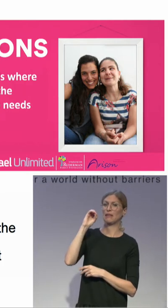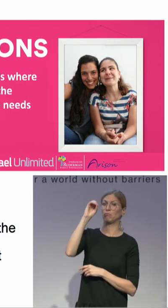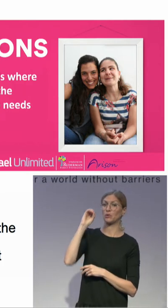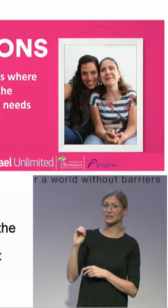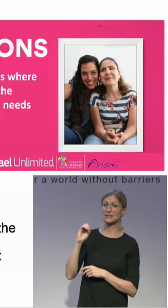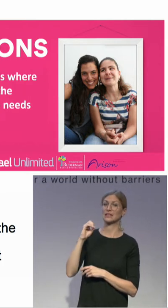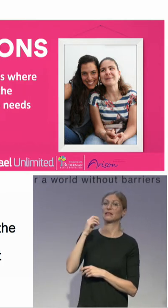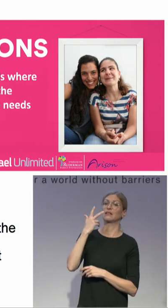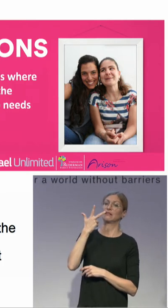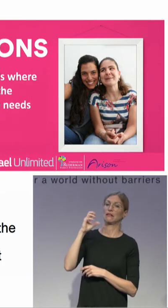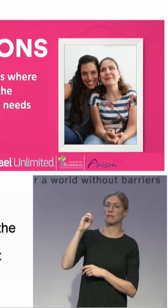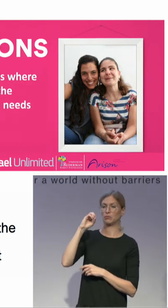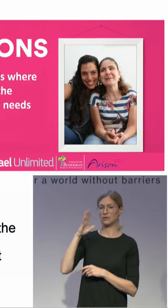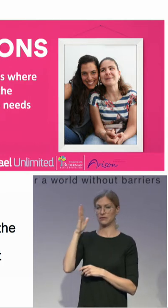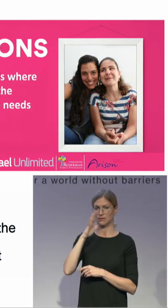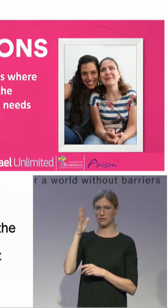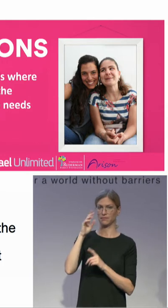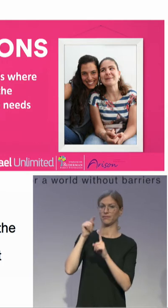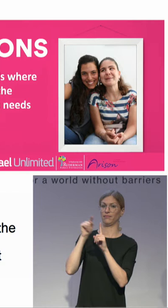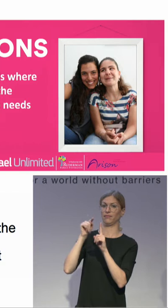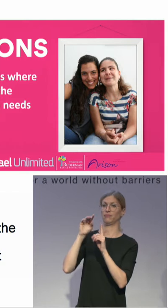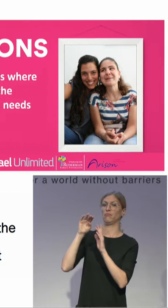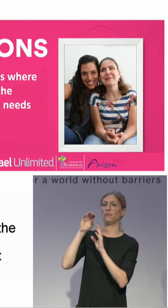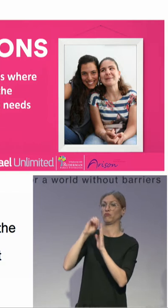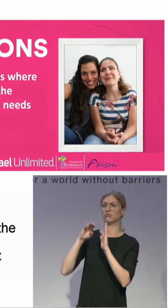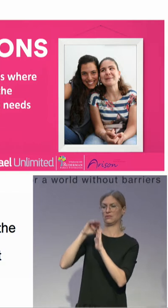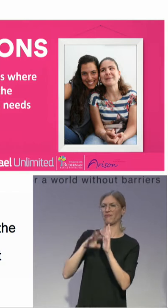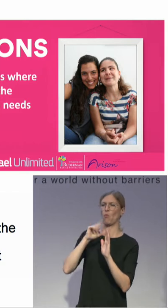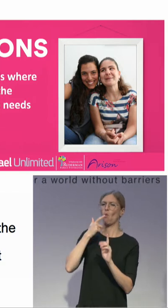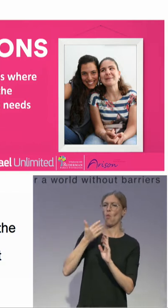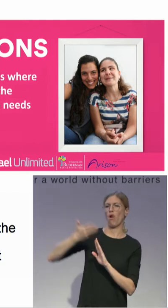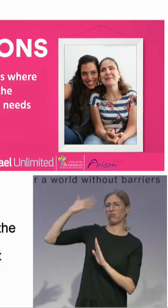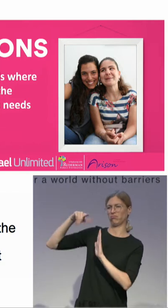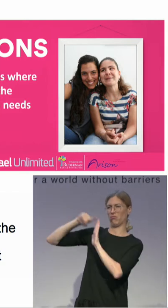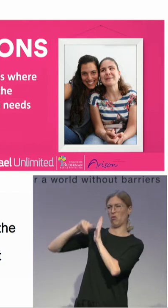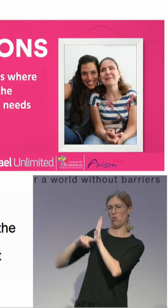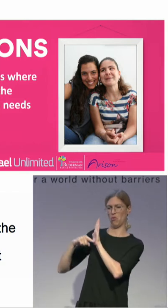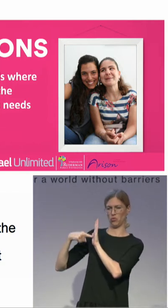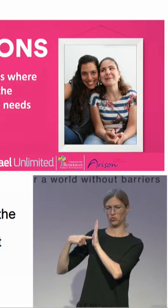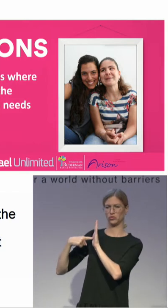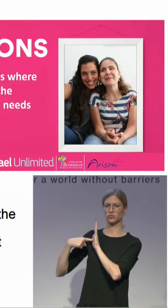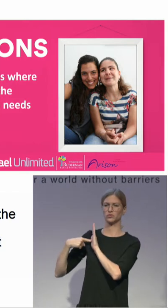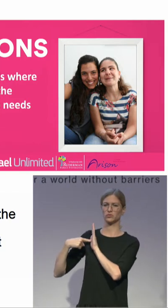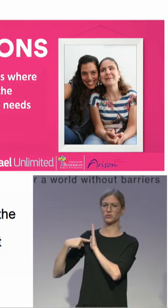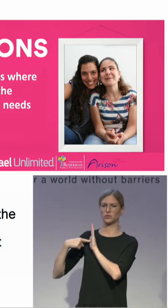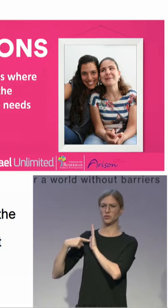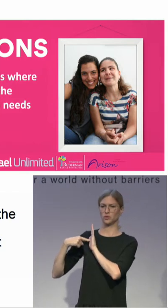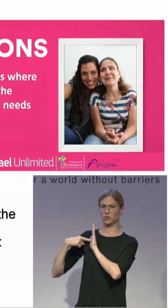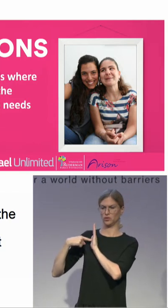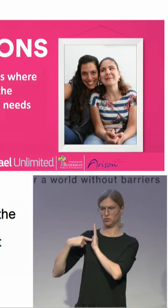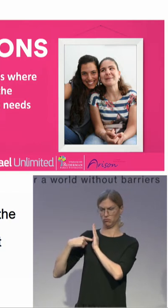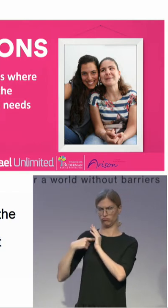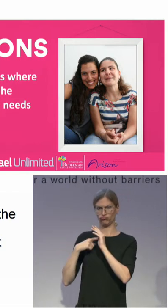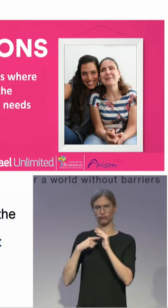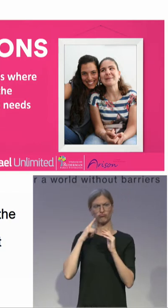model that the government already knows how to fund. And this will help us. The economic research will help